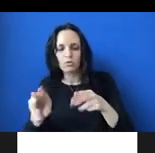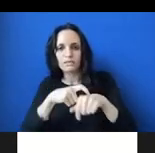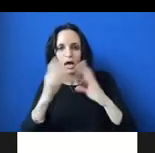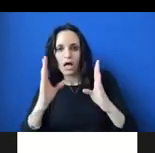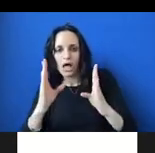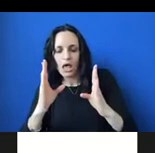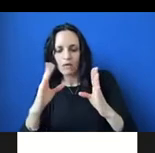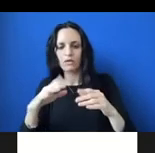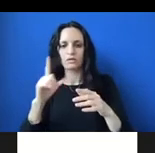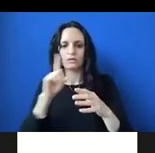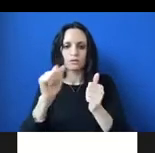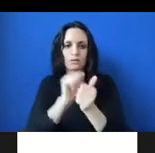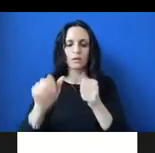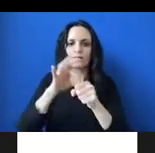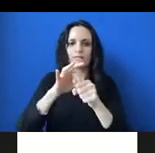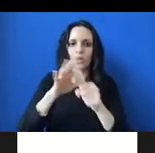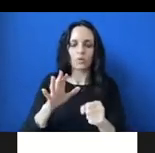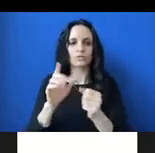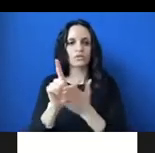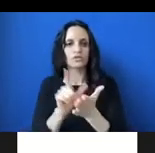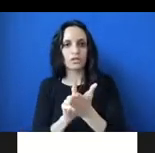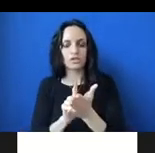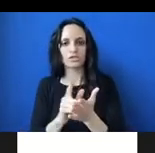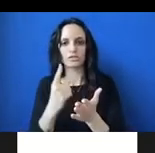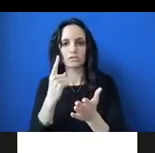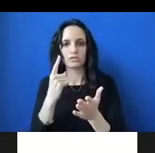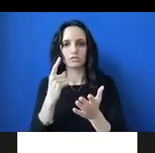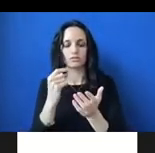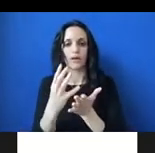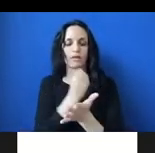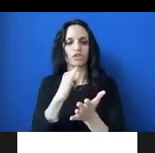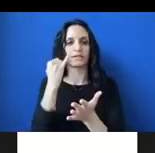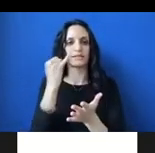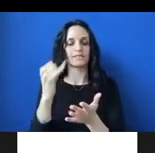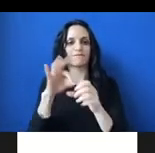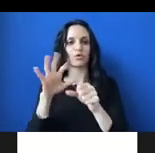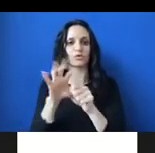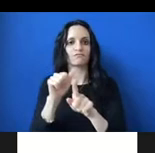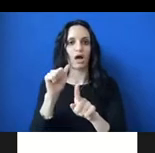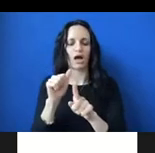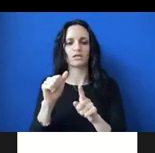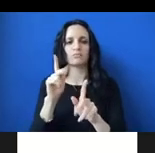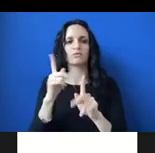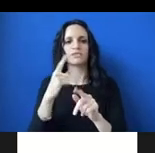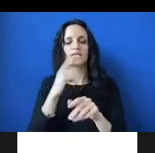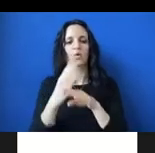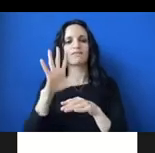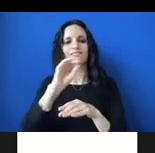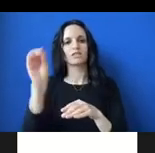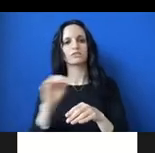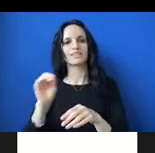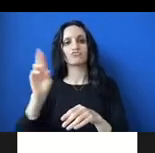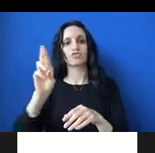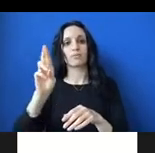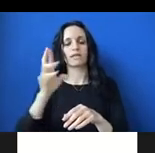to capitalize on this fear of voter fraud. Routers was saying that over 50 percent of Republicans after the